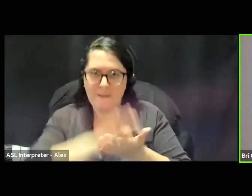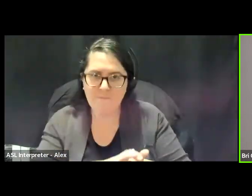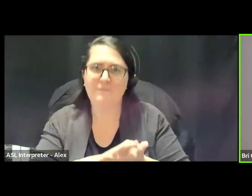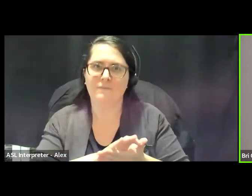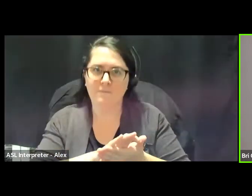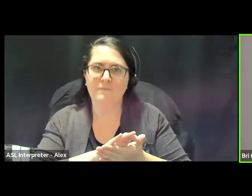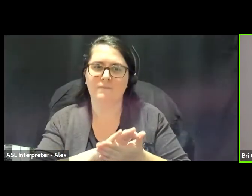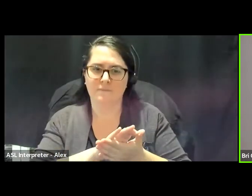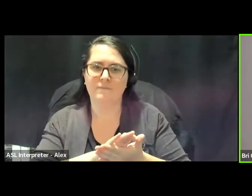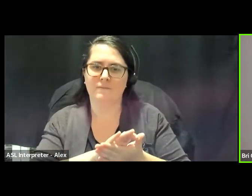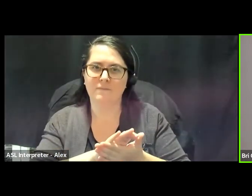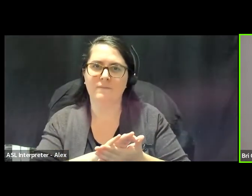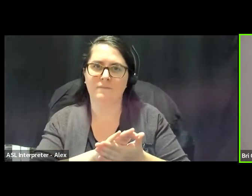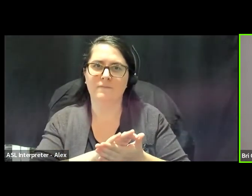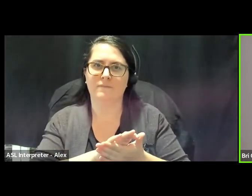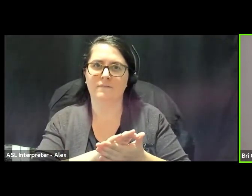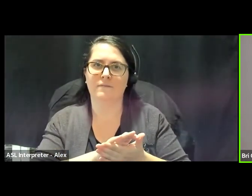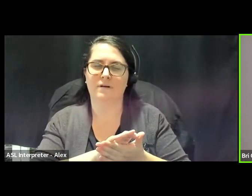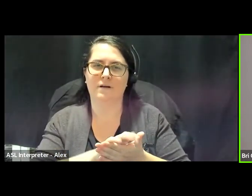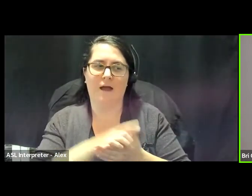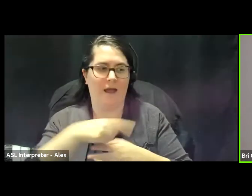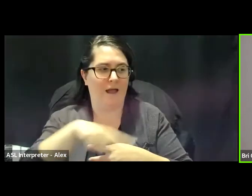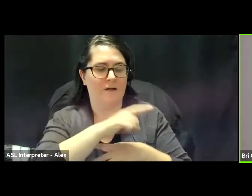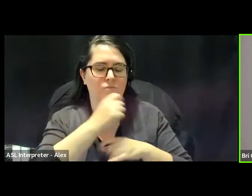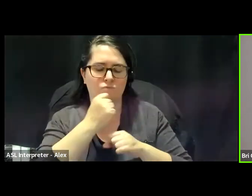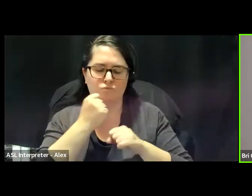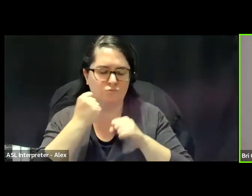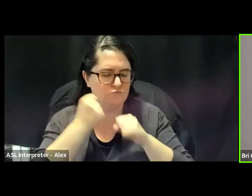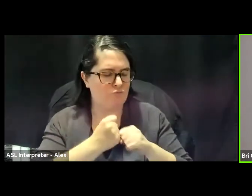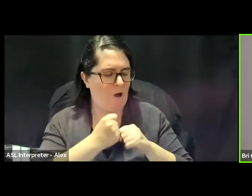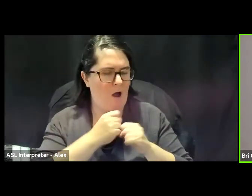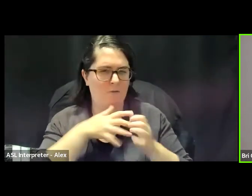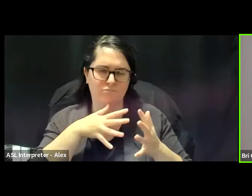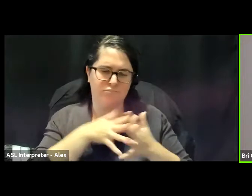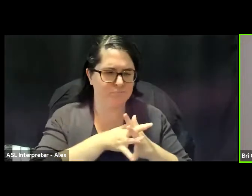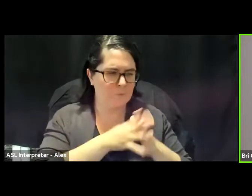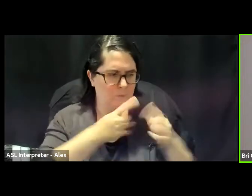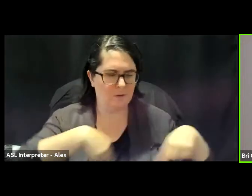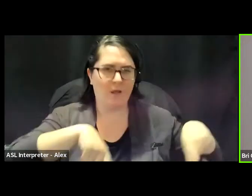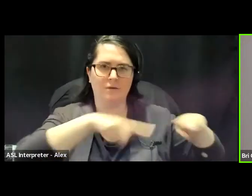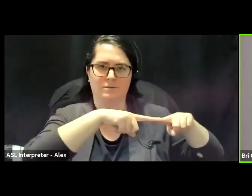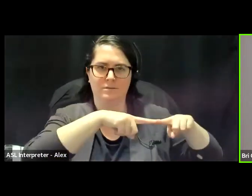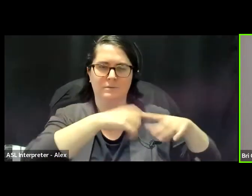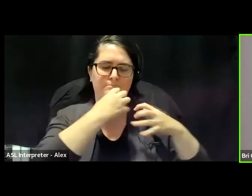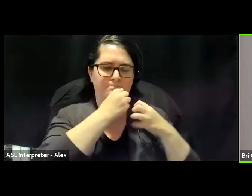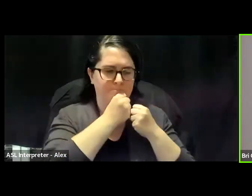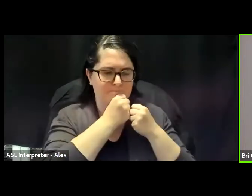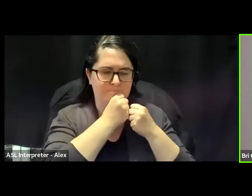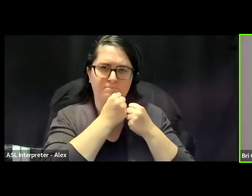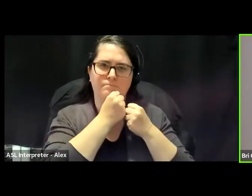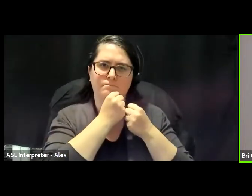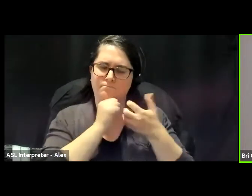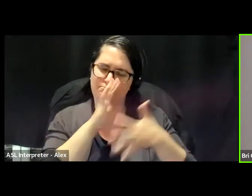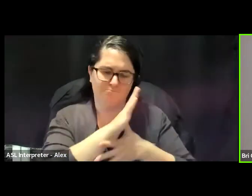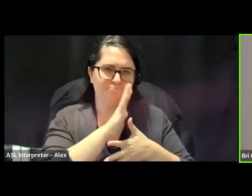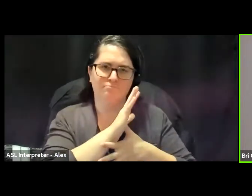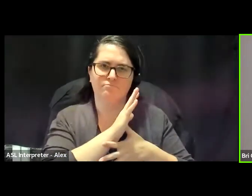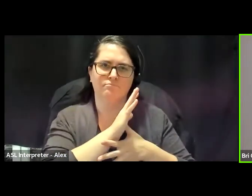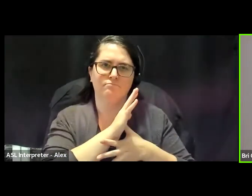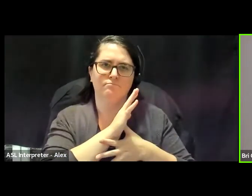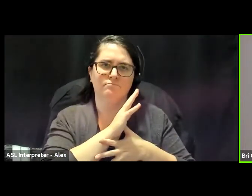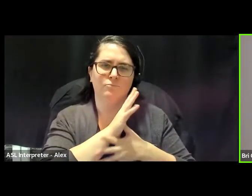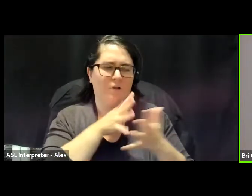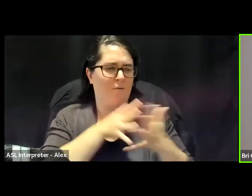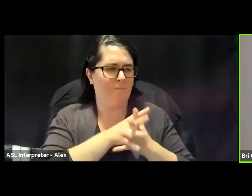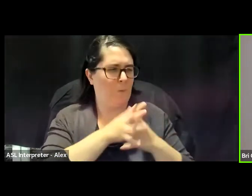It is a place that is so strong with those things and that our communities hold those knowledges so deeply